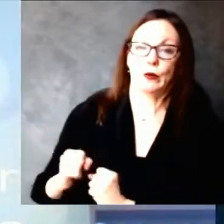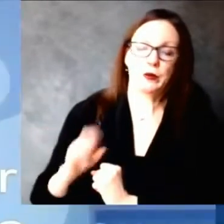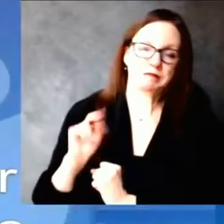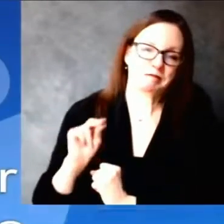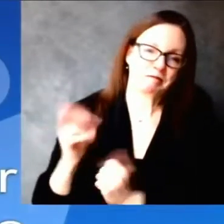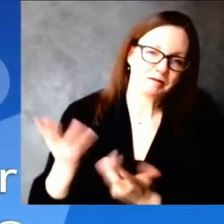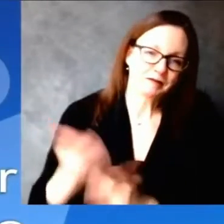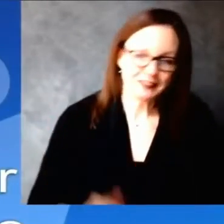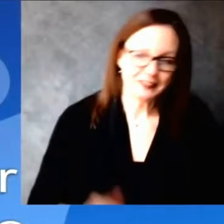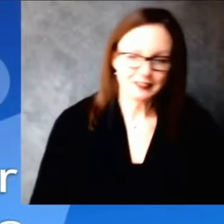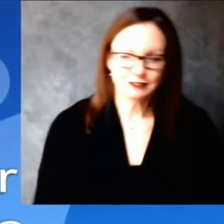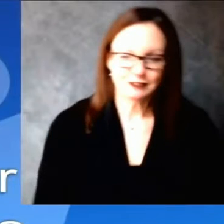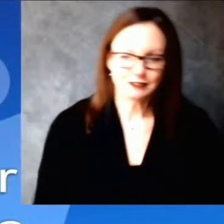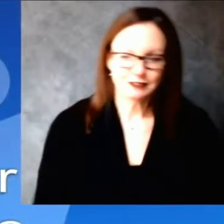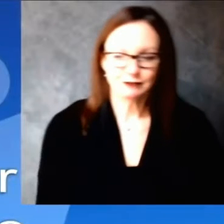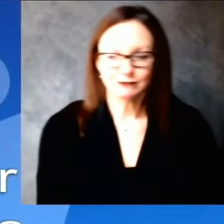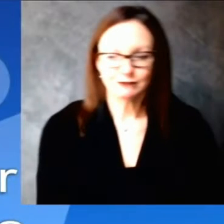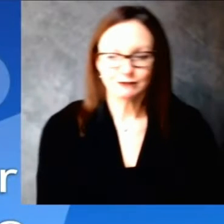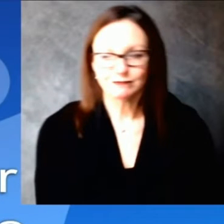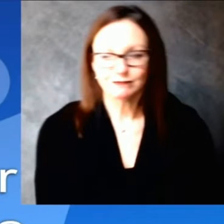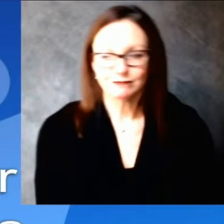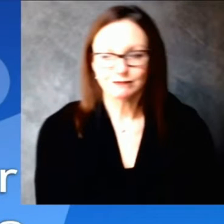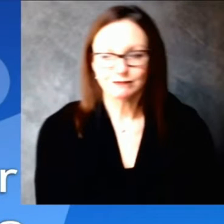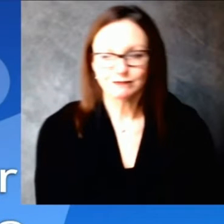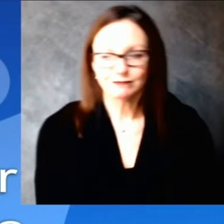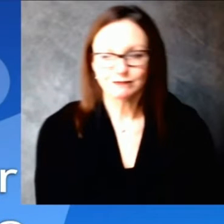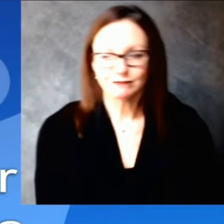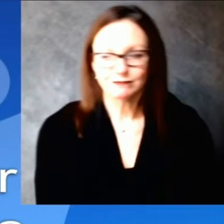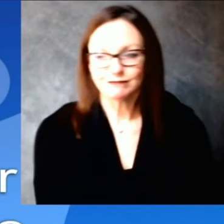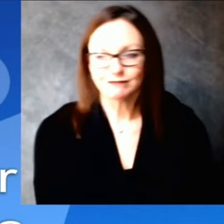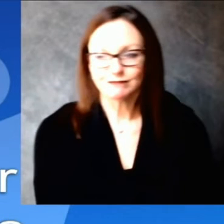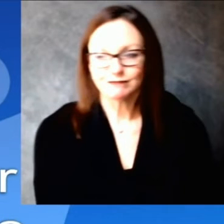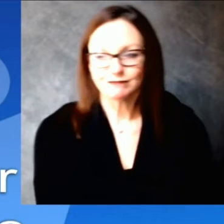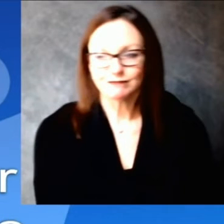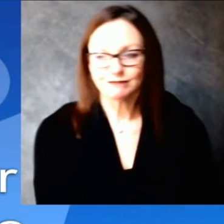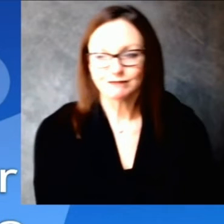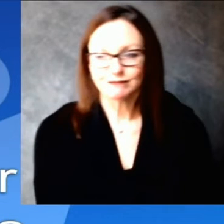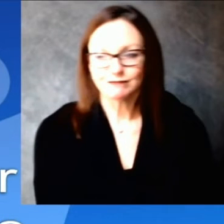Thank you for that. The next question is